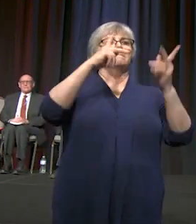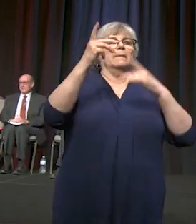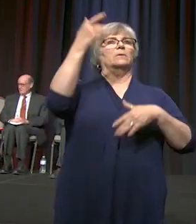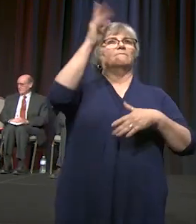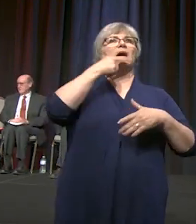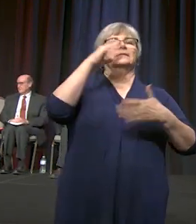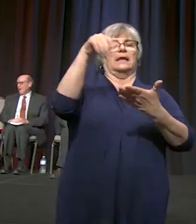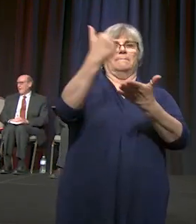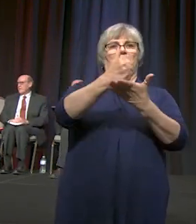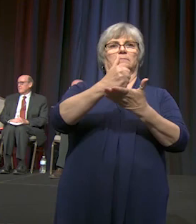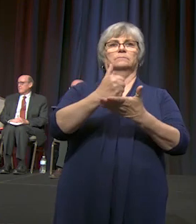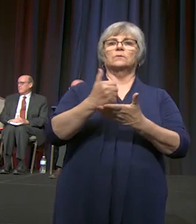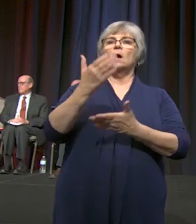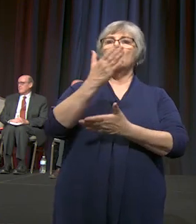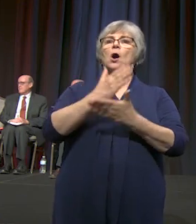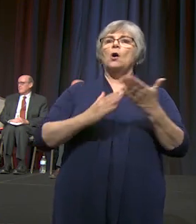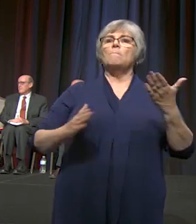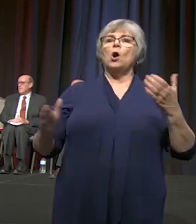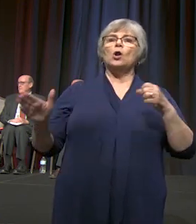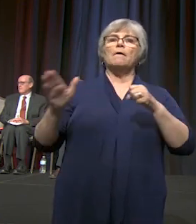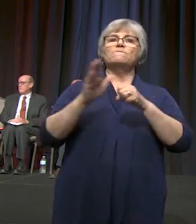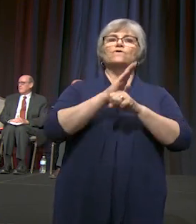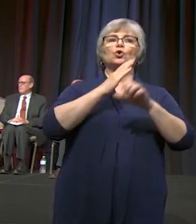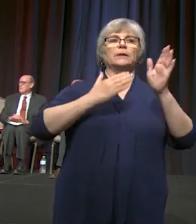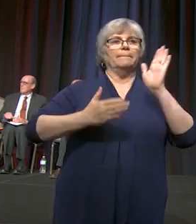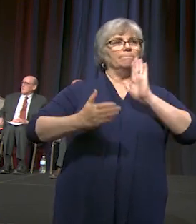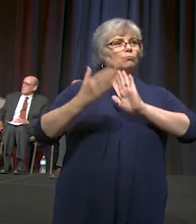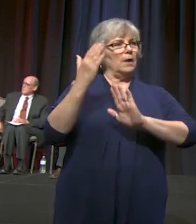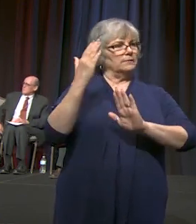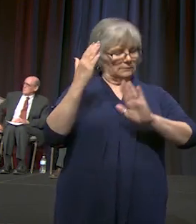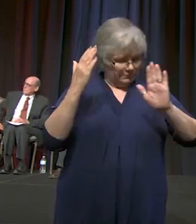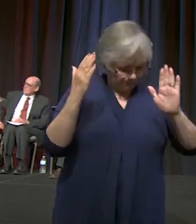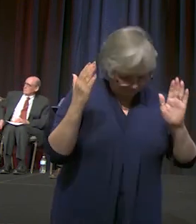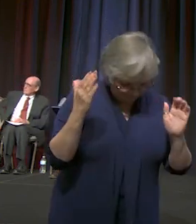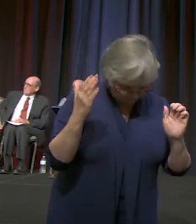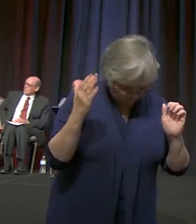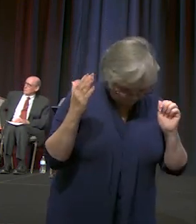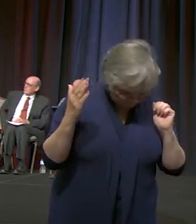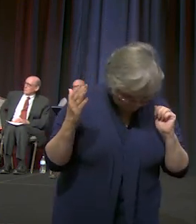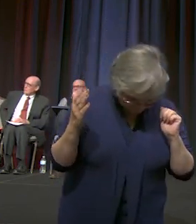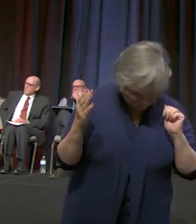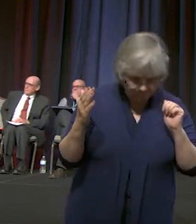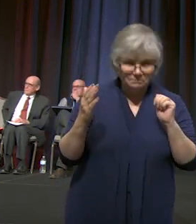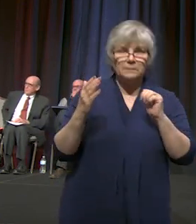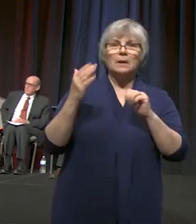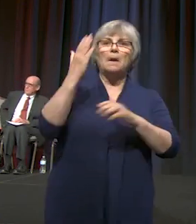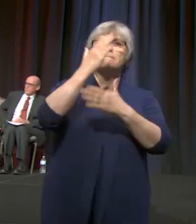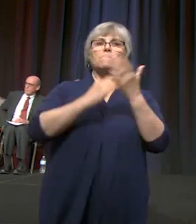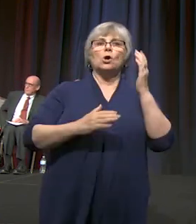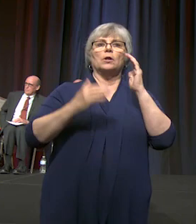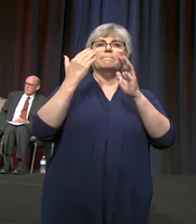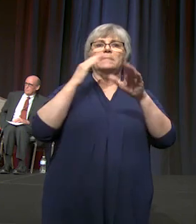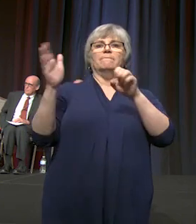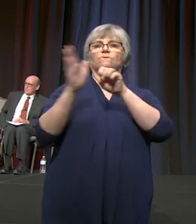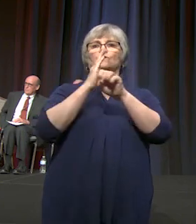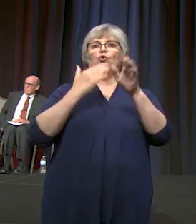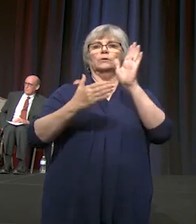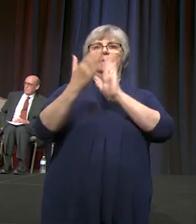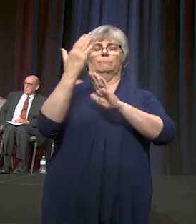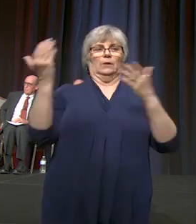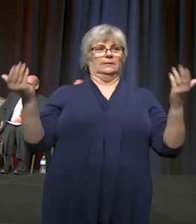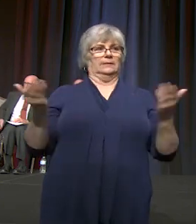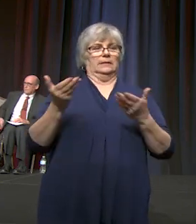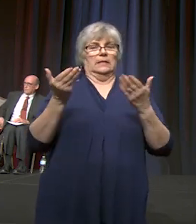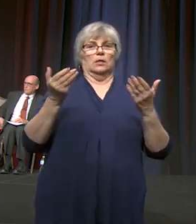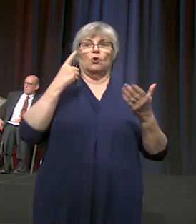Part of being fully present here for